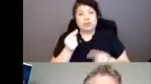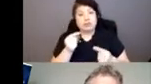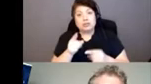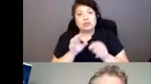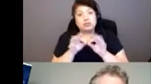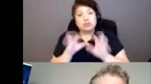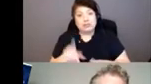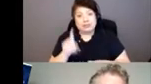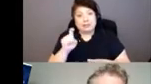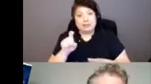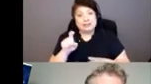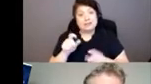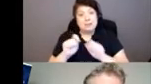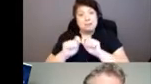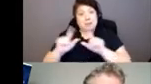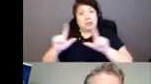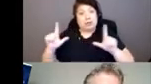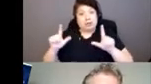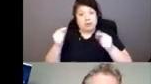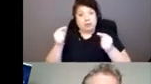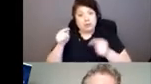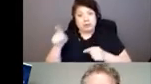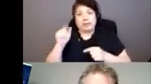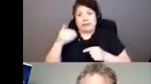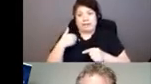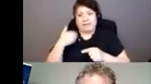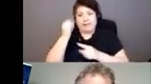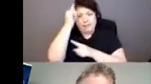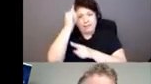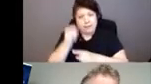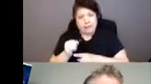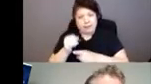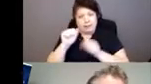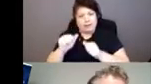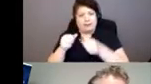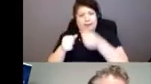dragging the line next to the interpreter to make the picture larger.